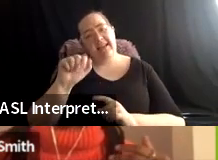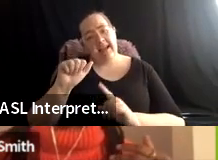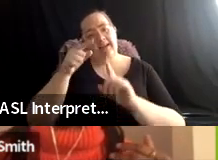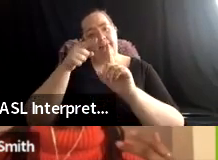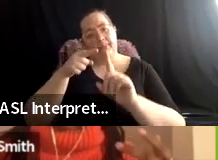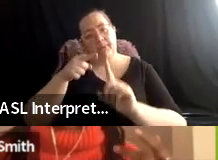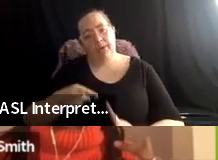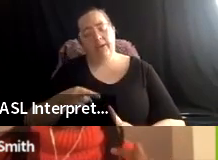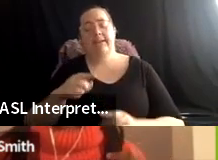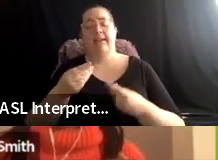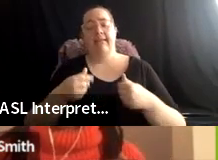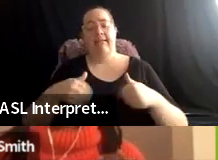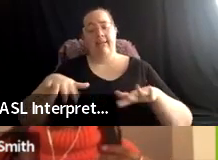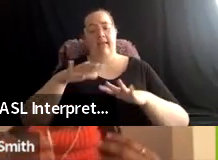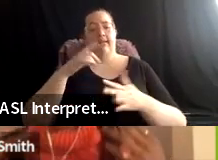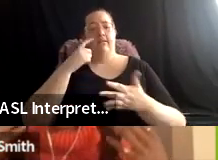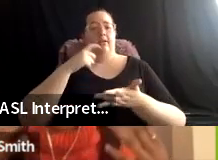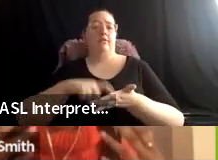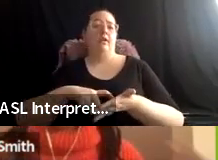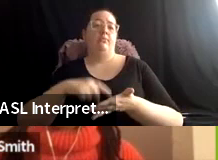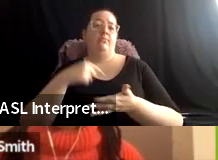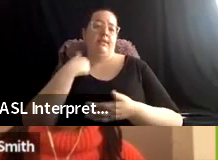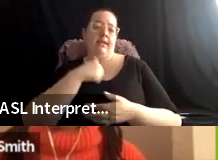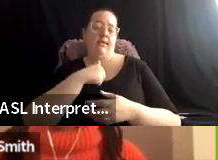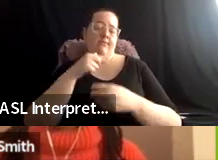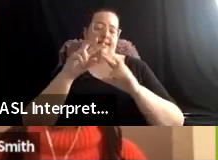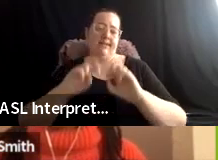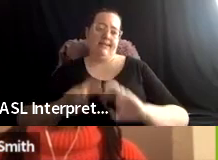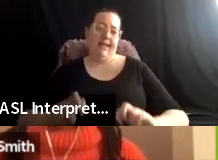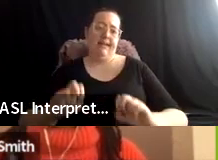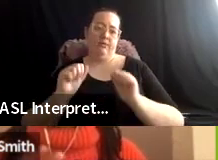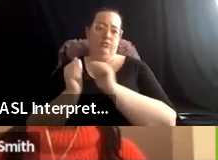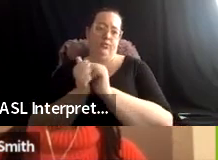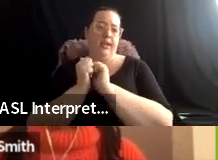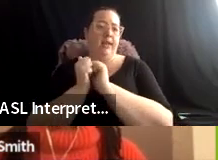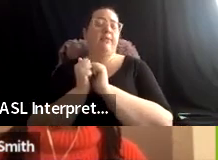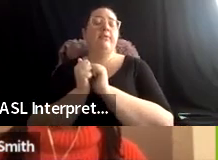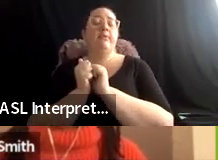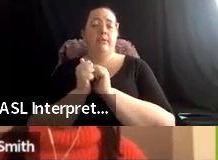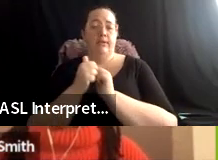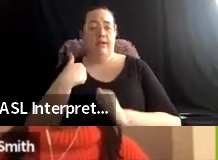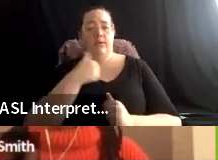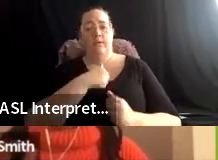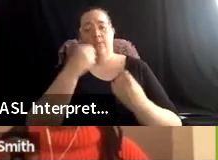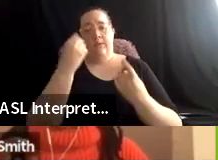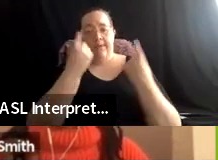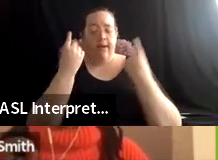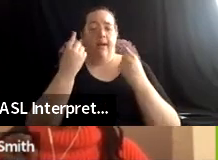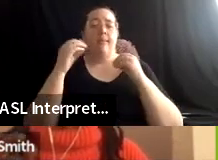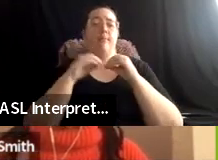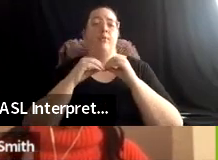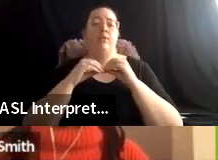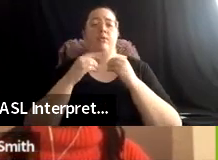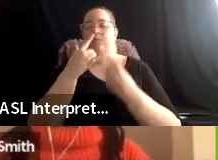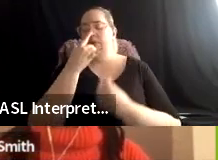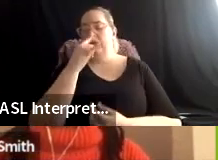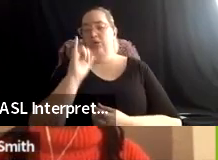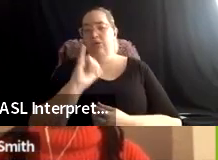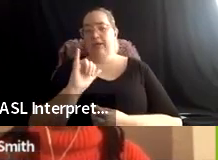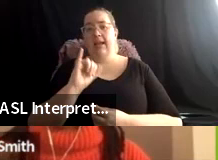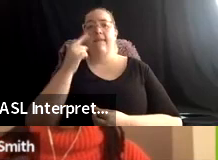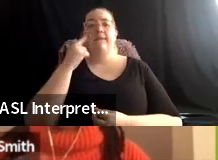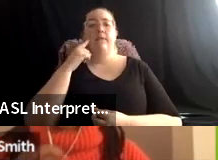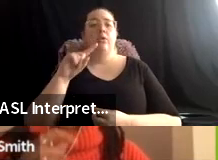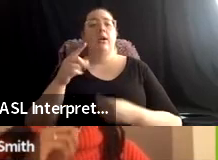acknowledgements that we assessed together. And, and we thought more about, um, what would it look like for these land